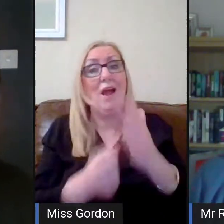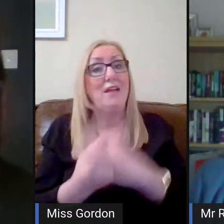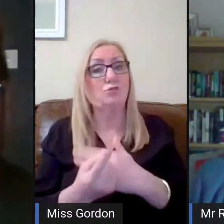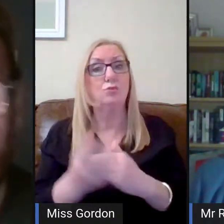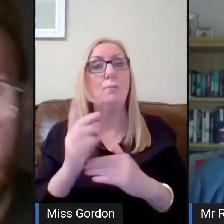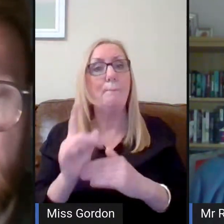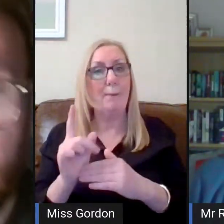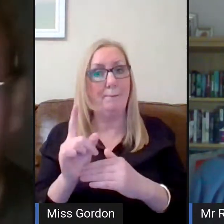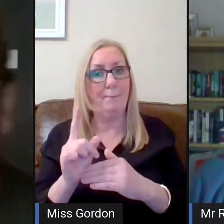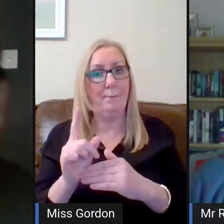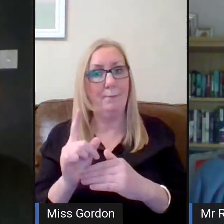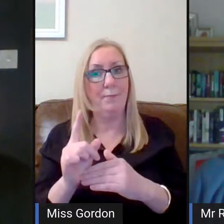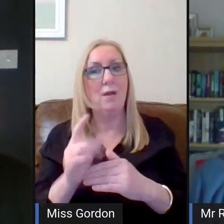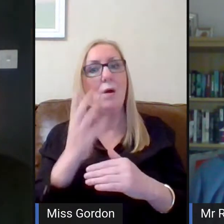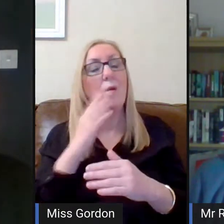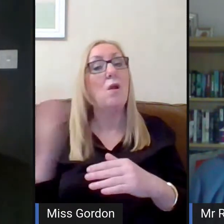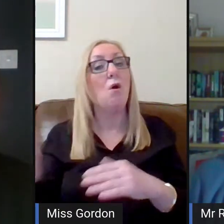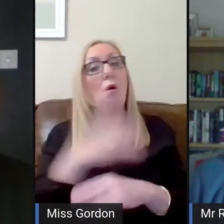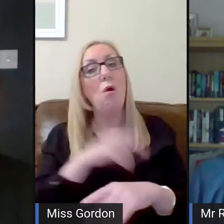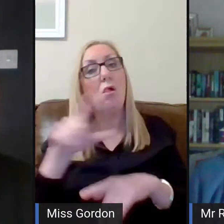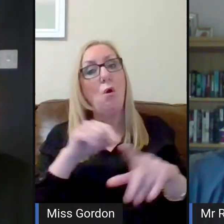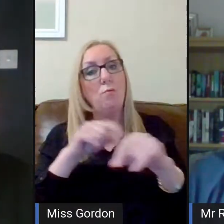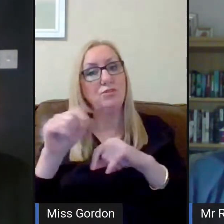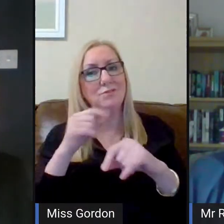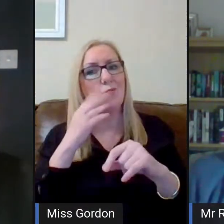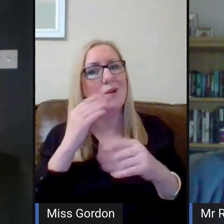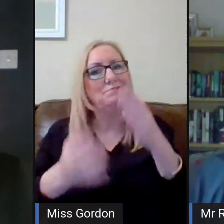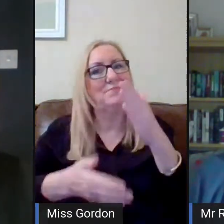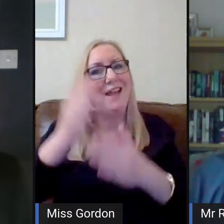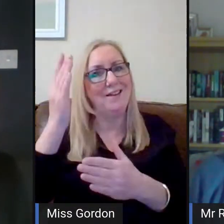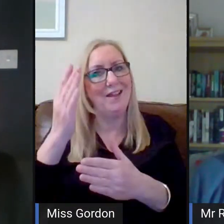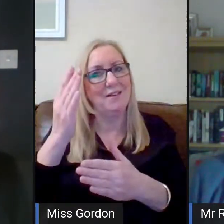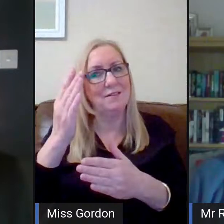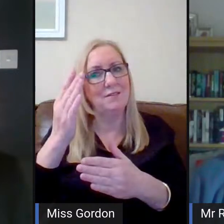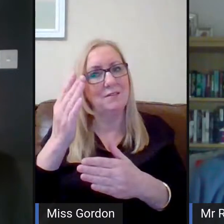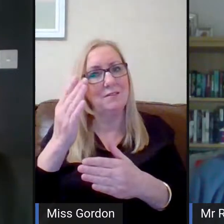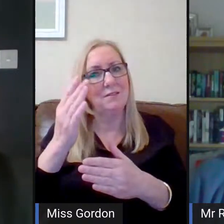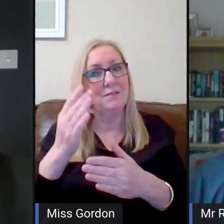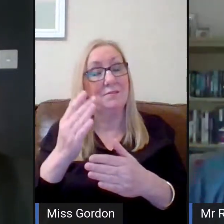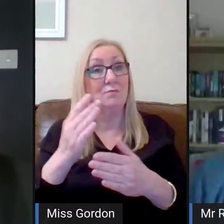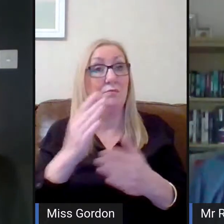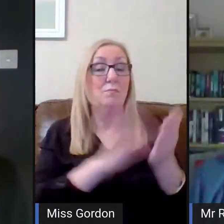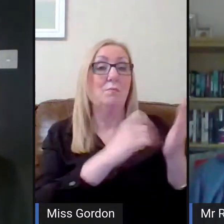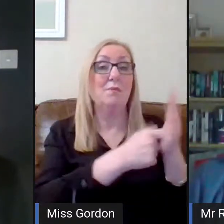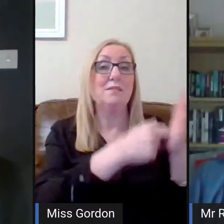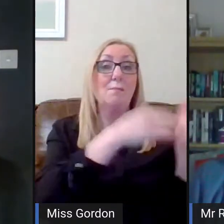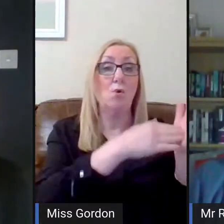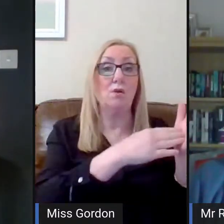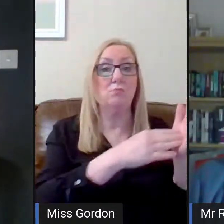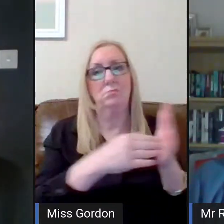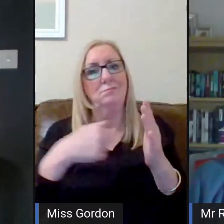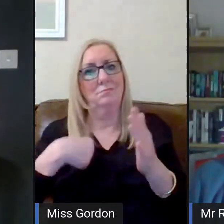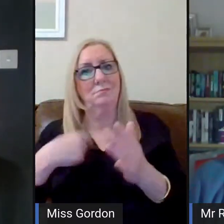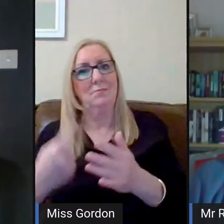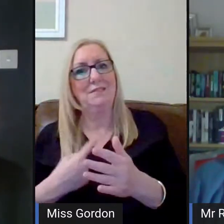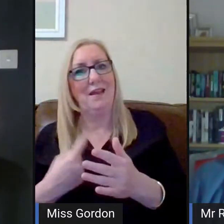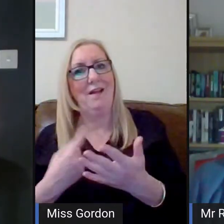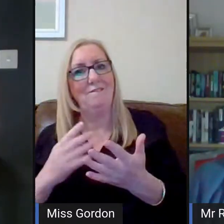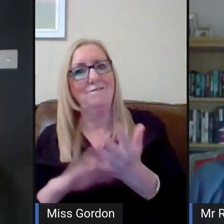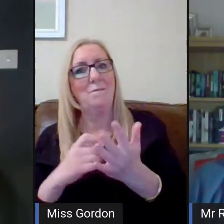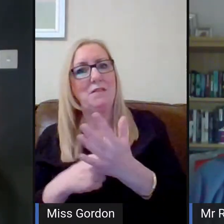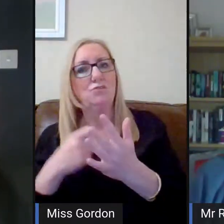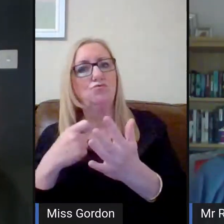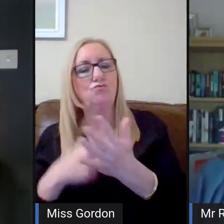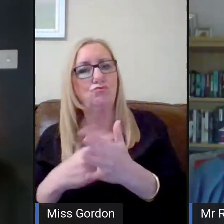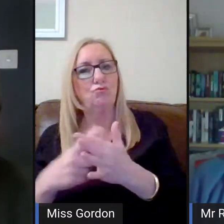But once all the options are there, and once that deadline is reached, you and I then put a, Mr Monaghan and I then put a curriculum in place